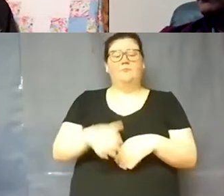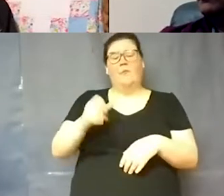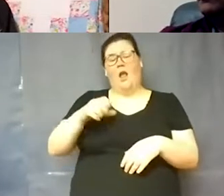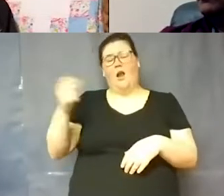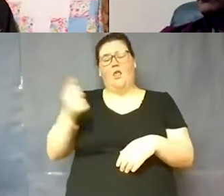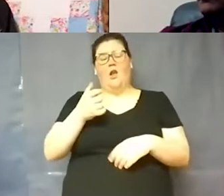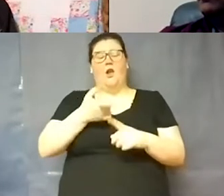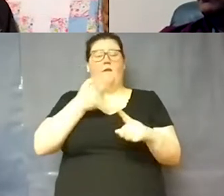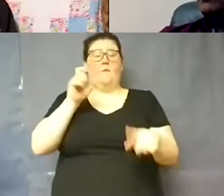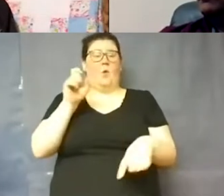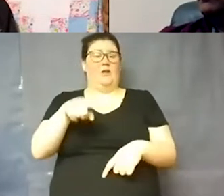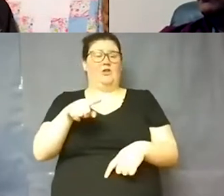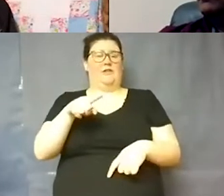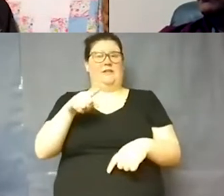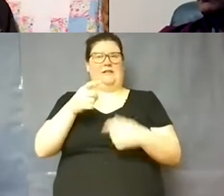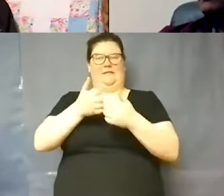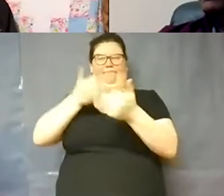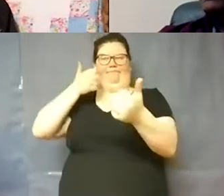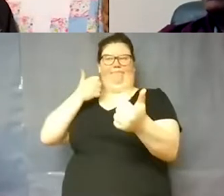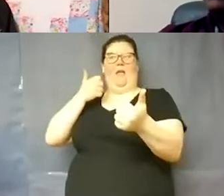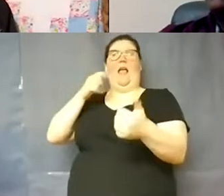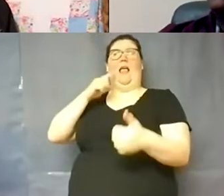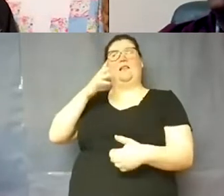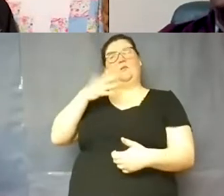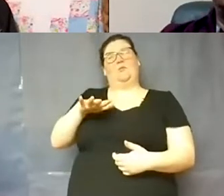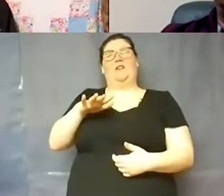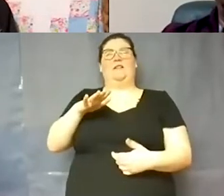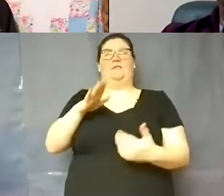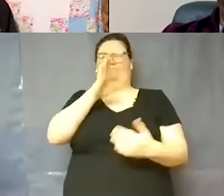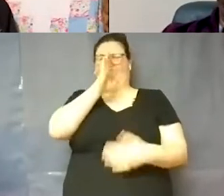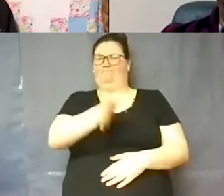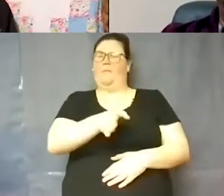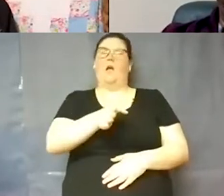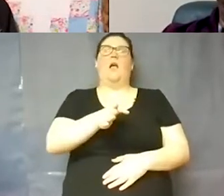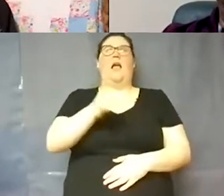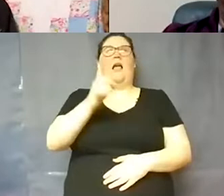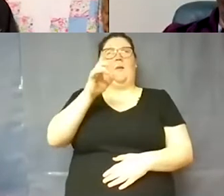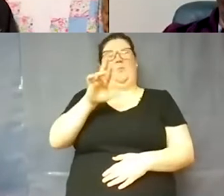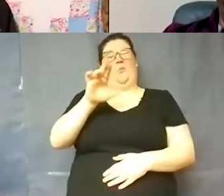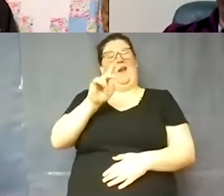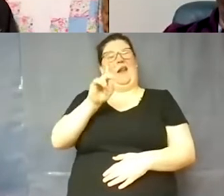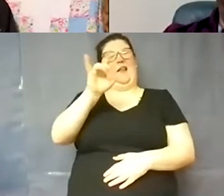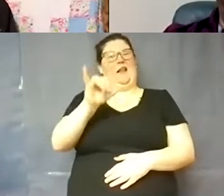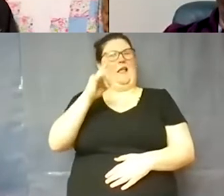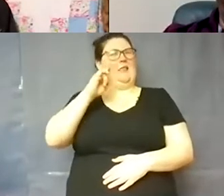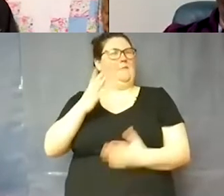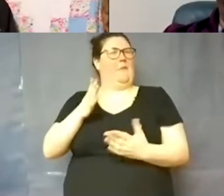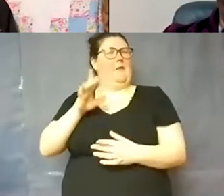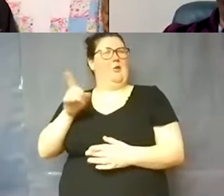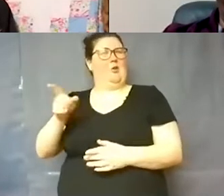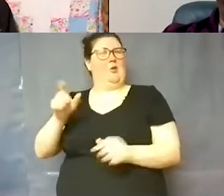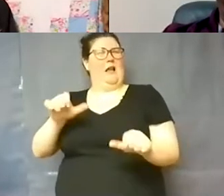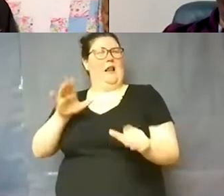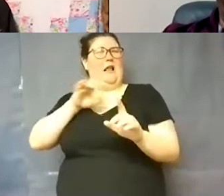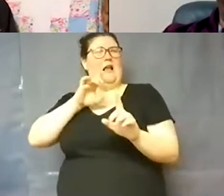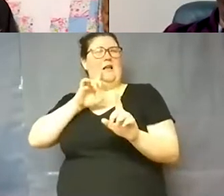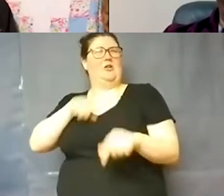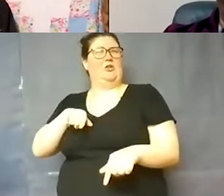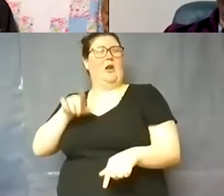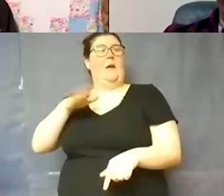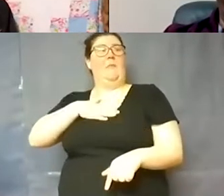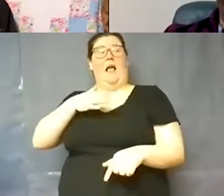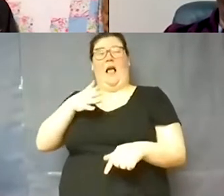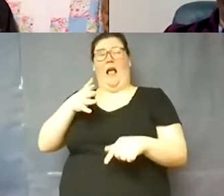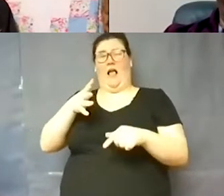in in advance. And I think this is a pretty straightforward one. Brandy, I'm going to guess you might want to jump in on this one. Will my children be forced to get the COVID